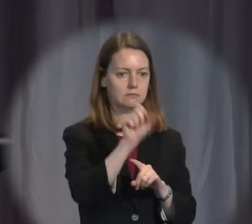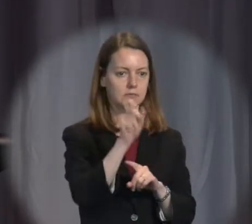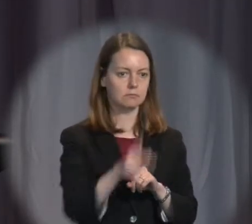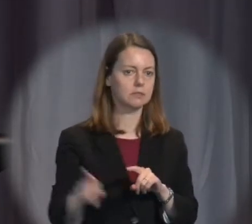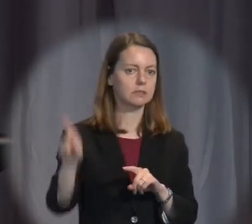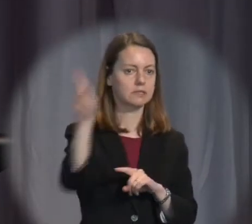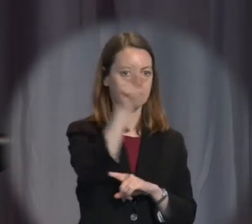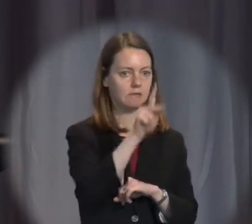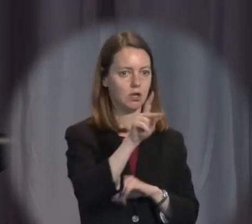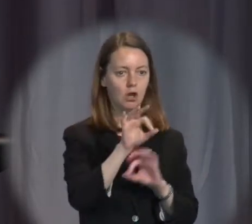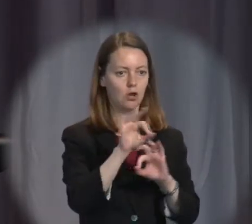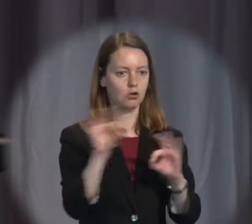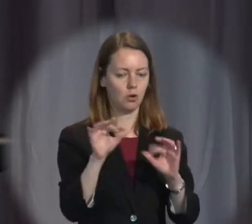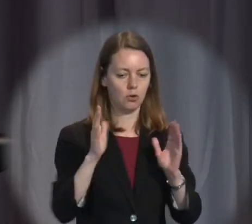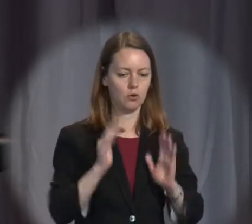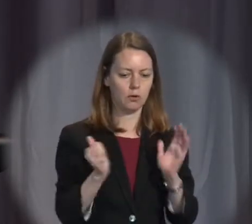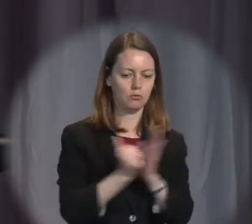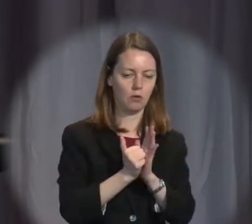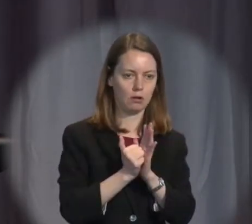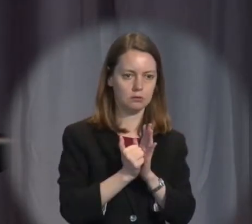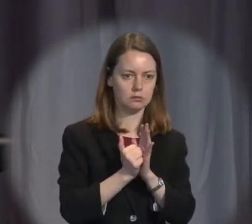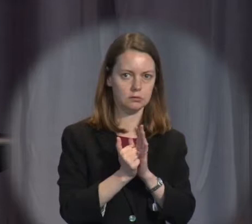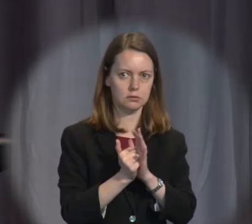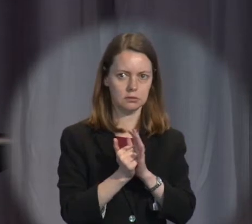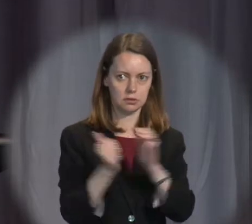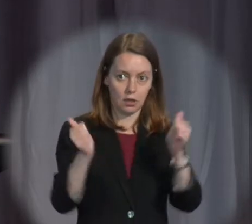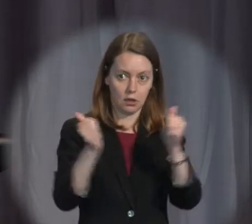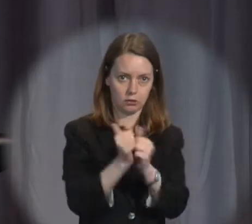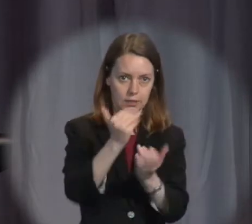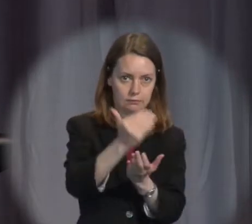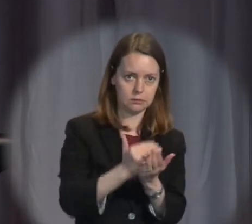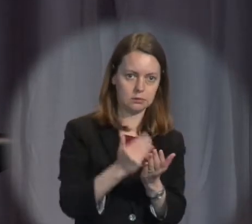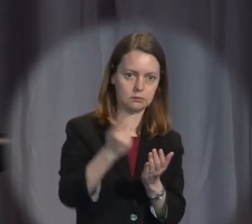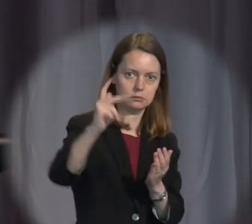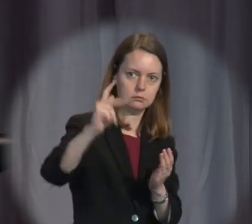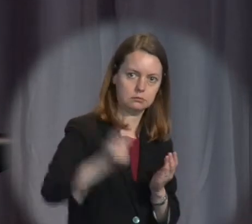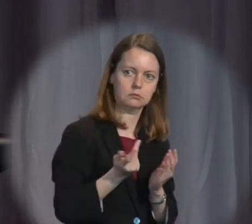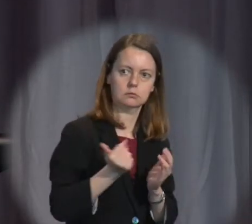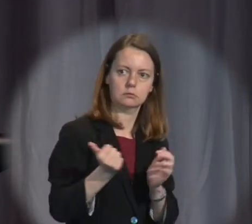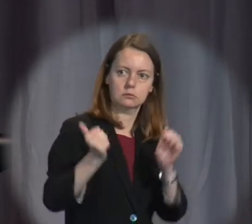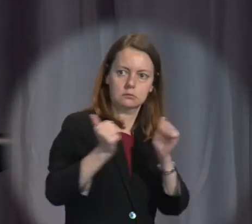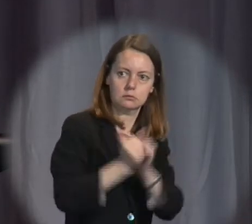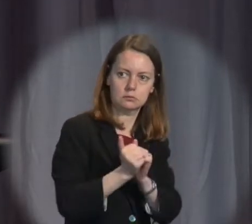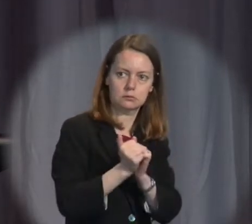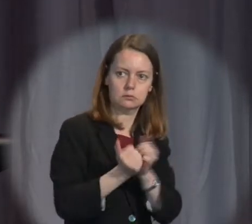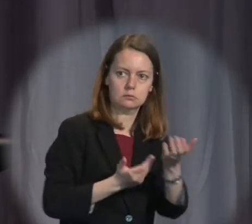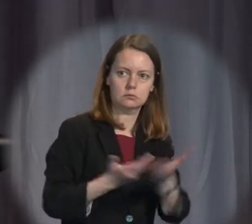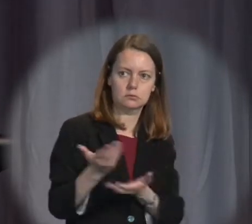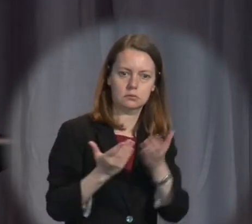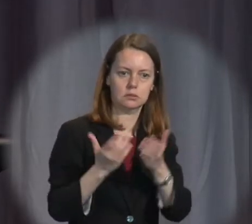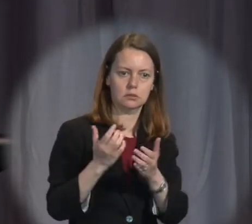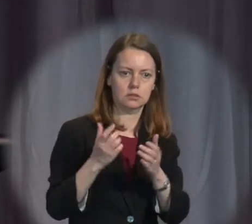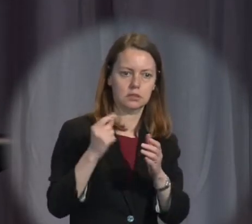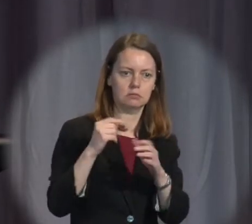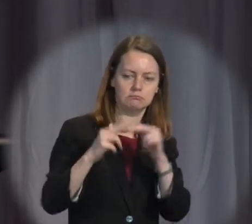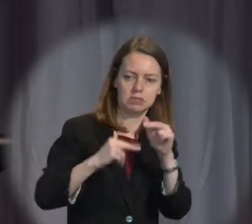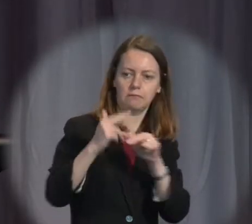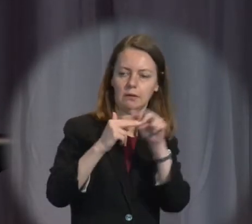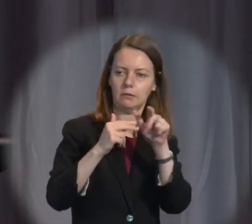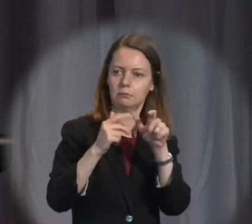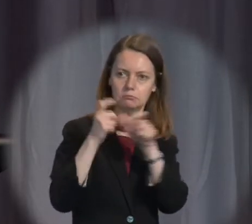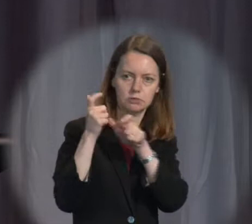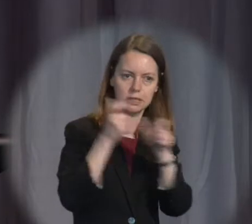human rights agreement that brings us together and allows us to have some kind of development of jurisprudence. So,